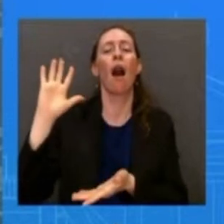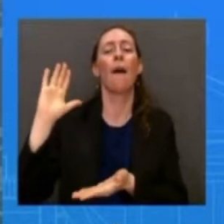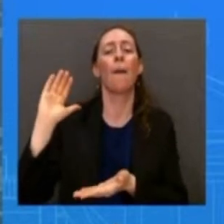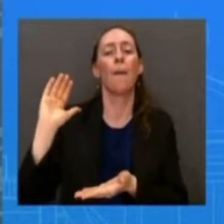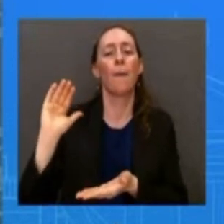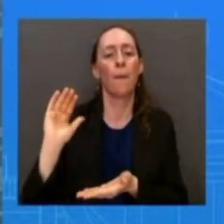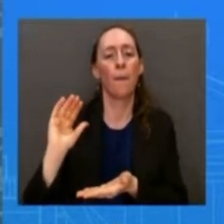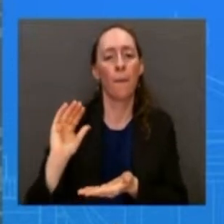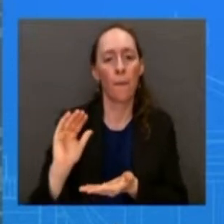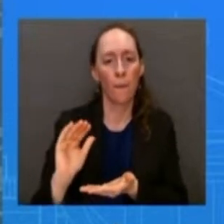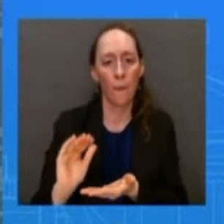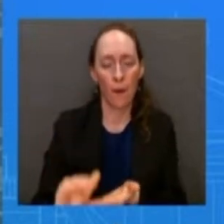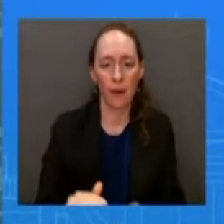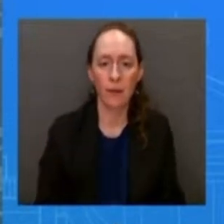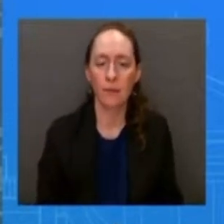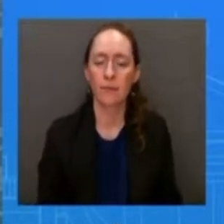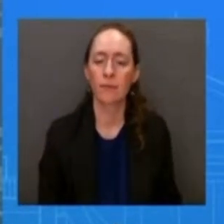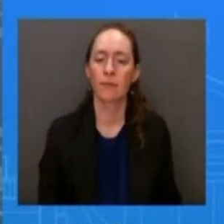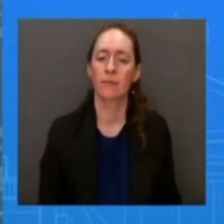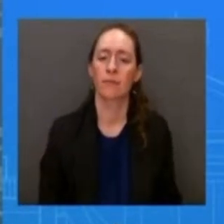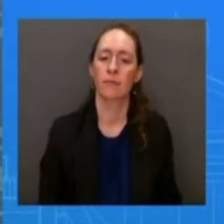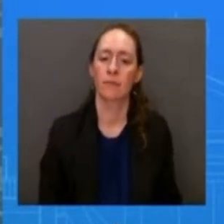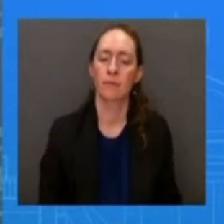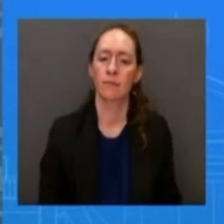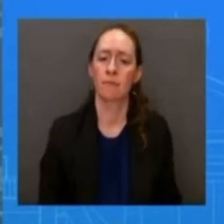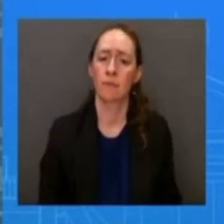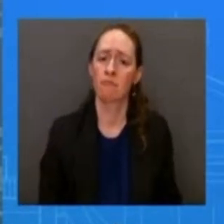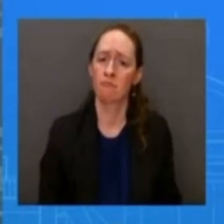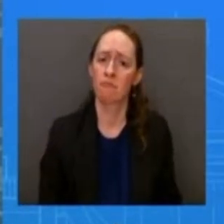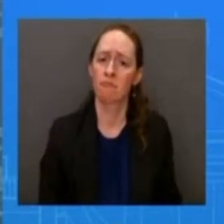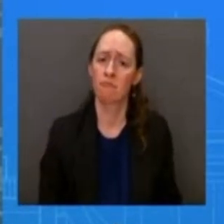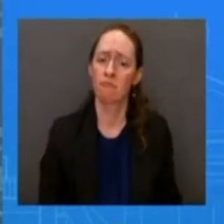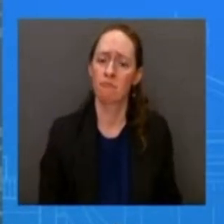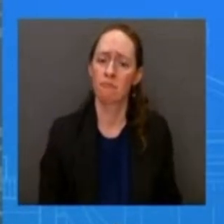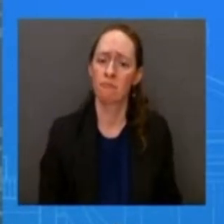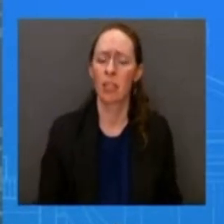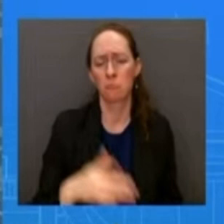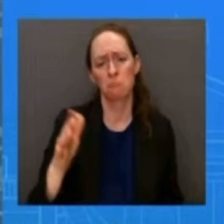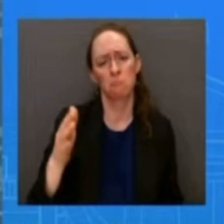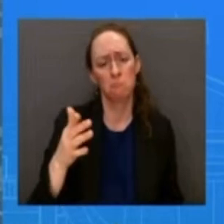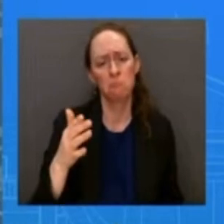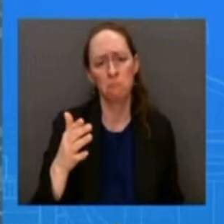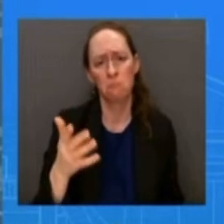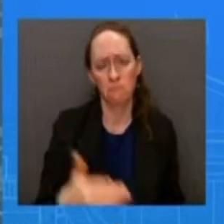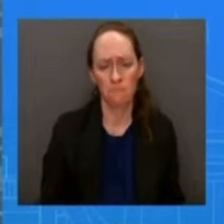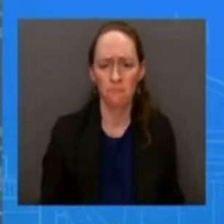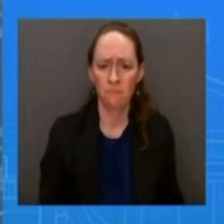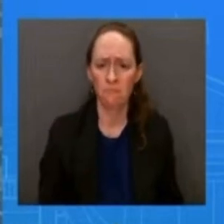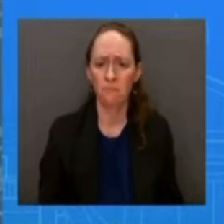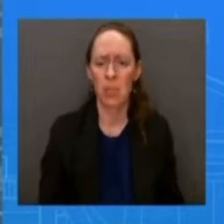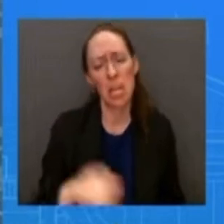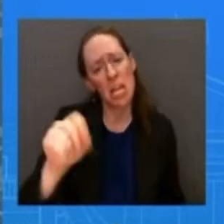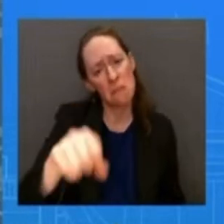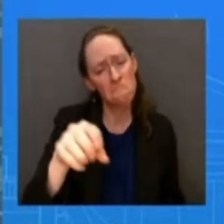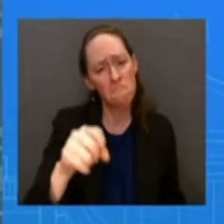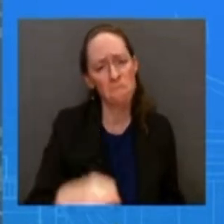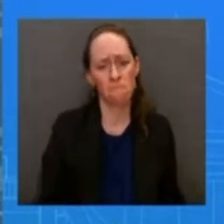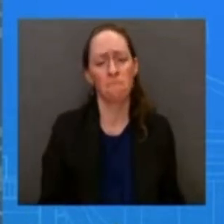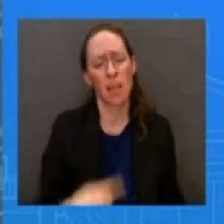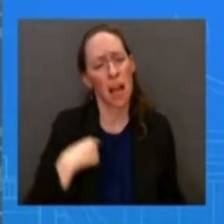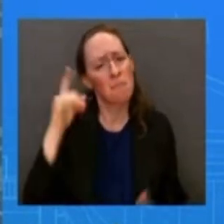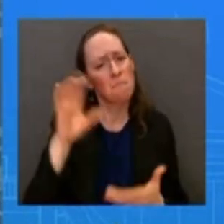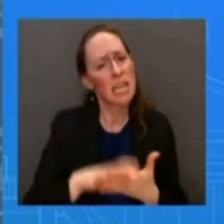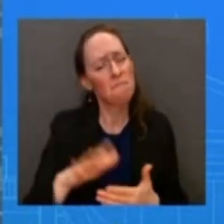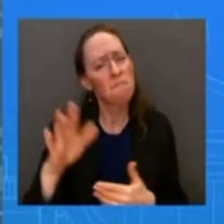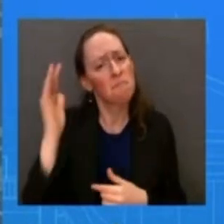moving forward we believe that it is uh that is important to continue to work to finish the work that the president has started and that's what